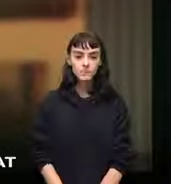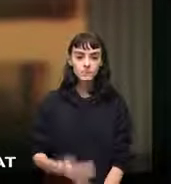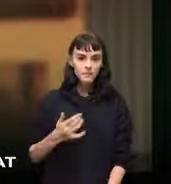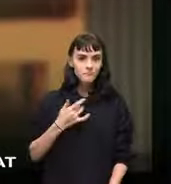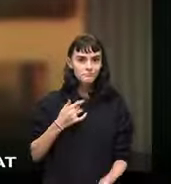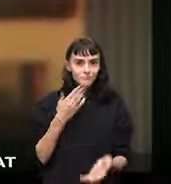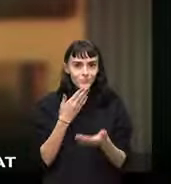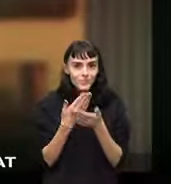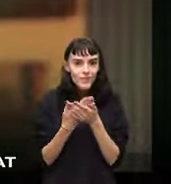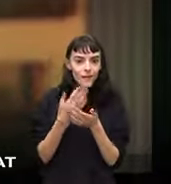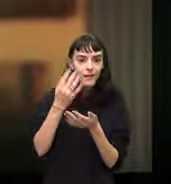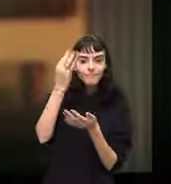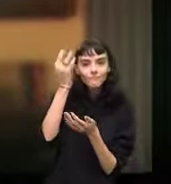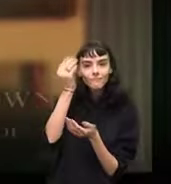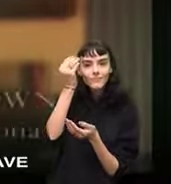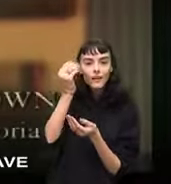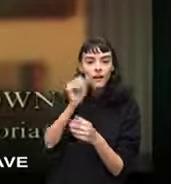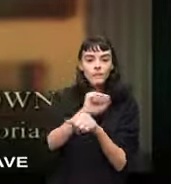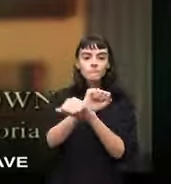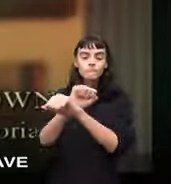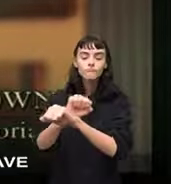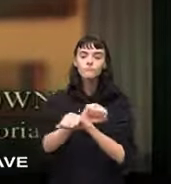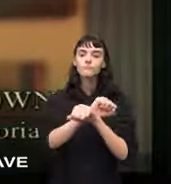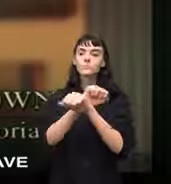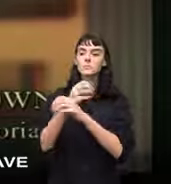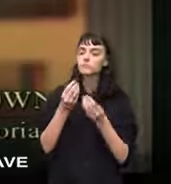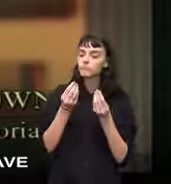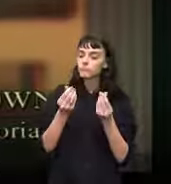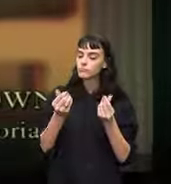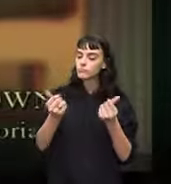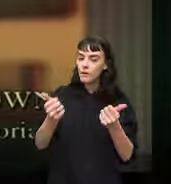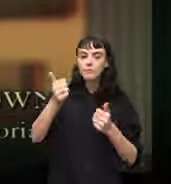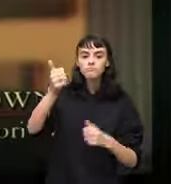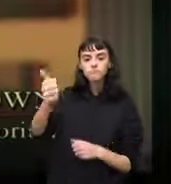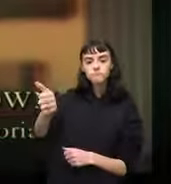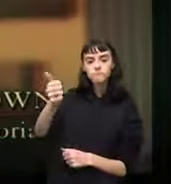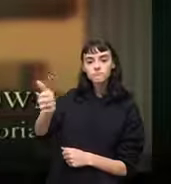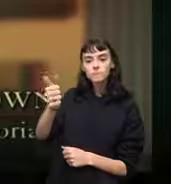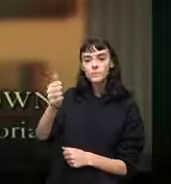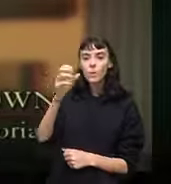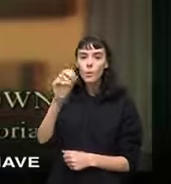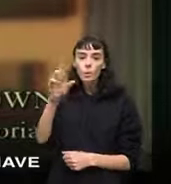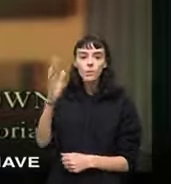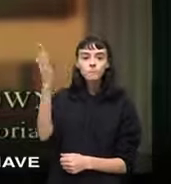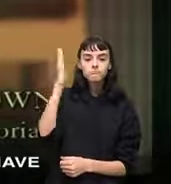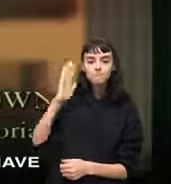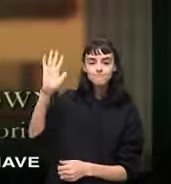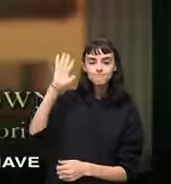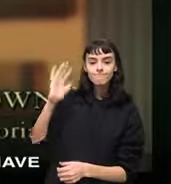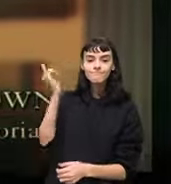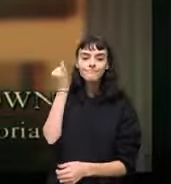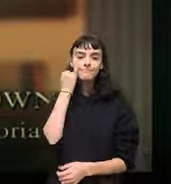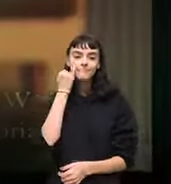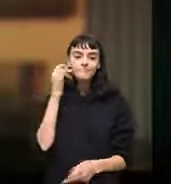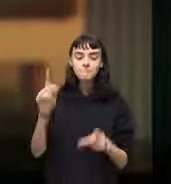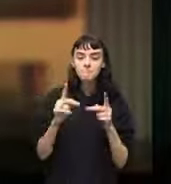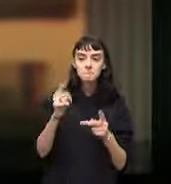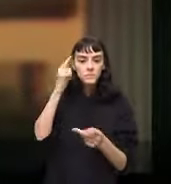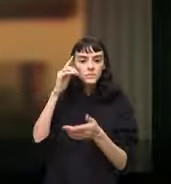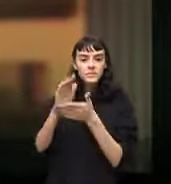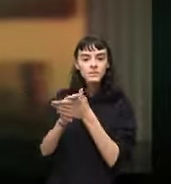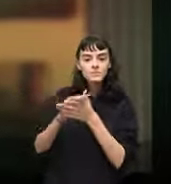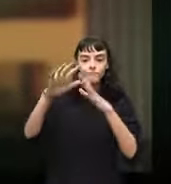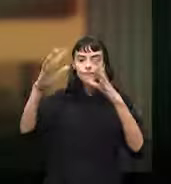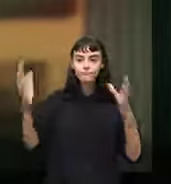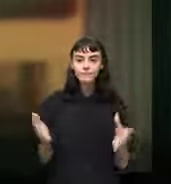it's comforting to think that ultimately slavery would have fallen on its own accord or ultimately people would have seen the